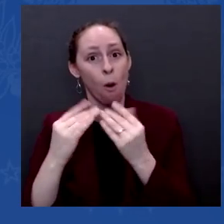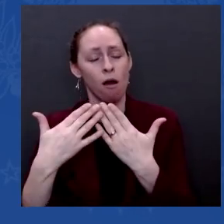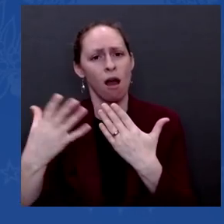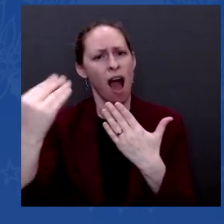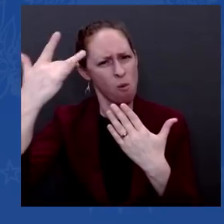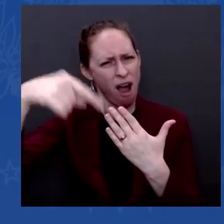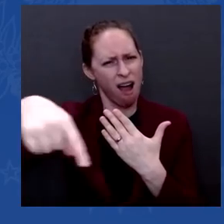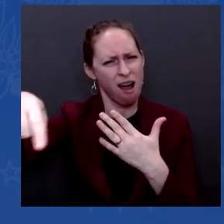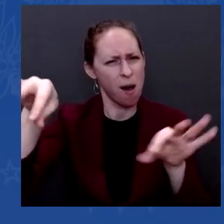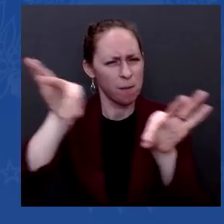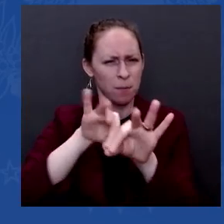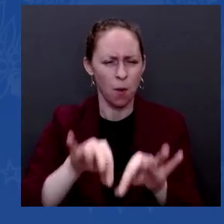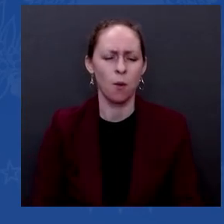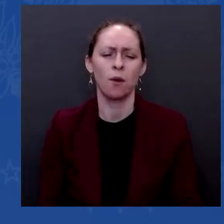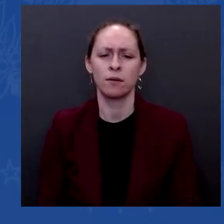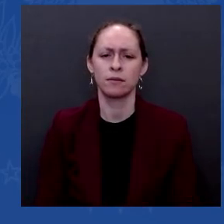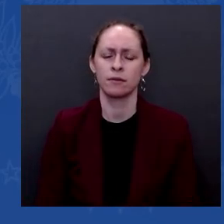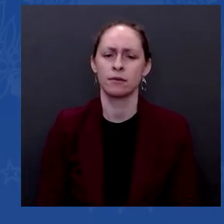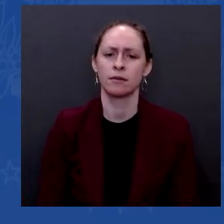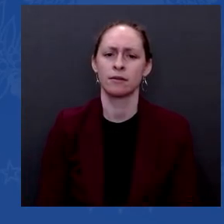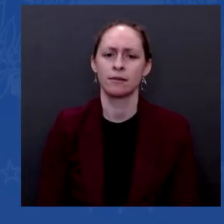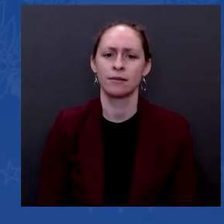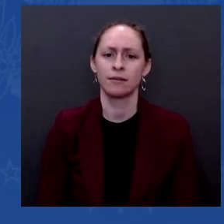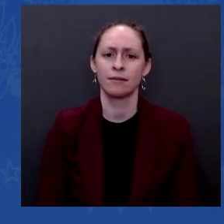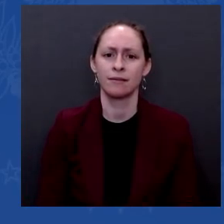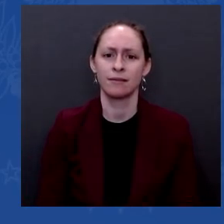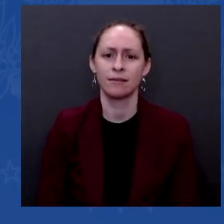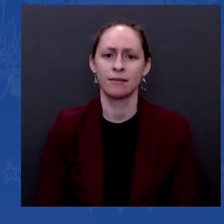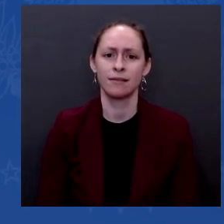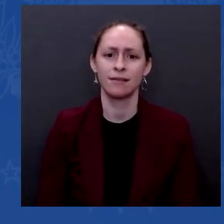How many more hours am I doing this? I'm happy to stick around.